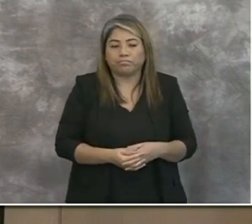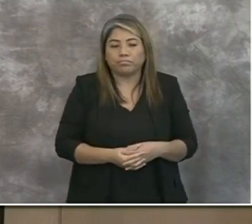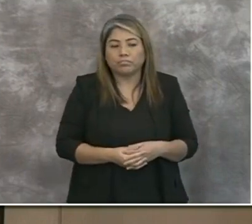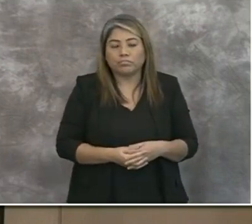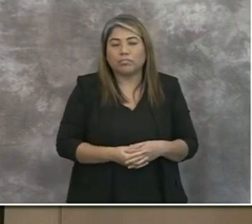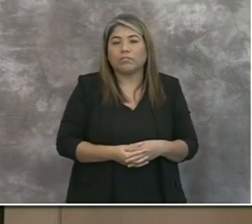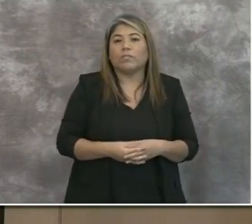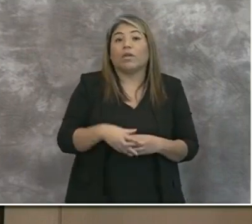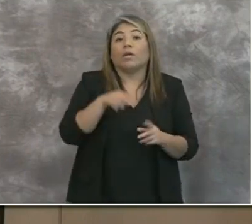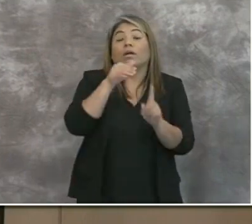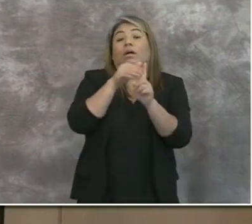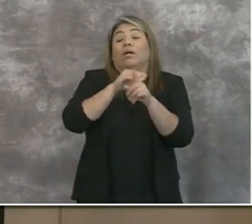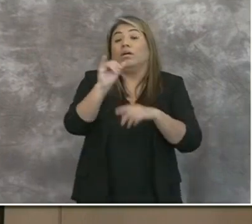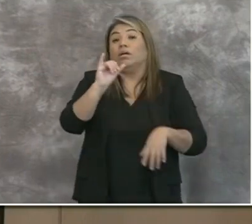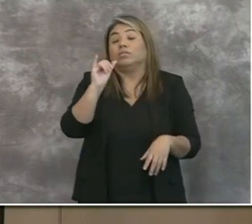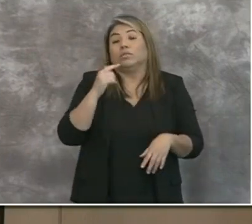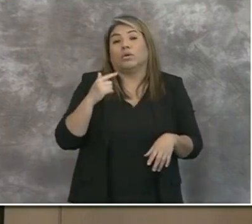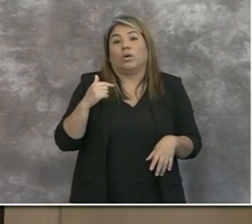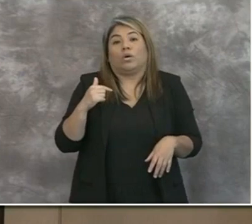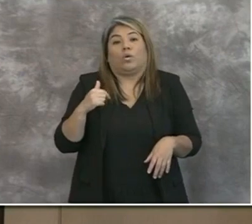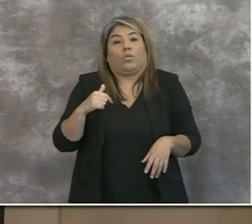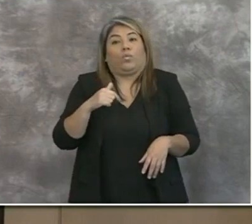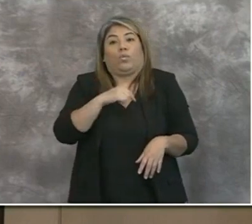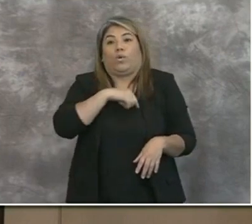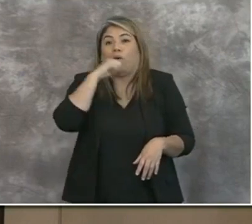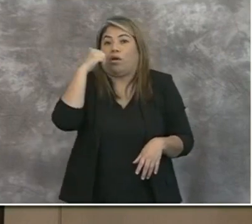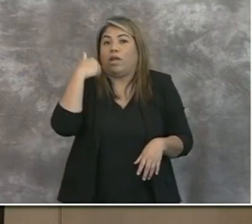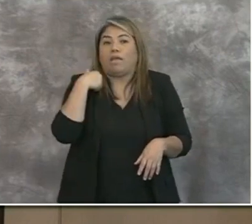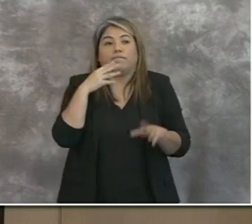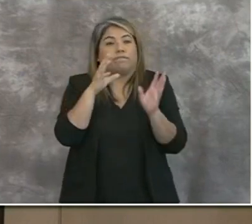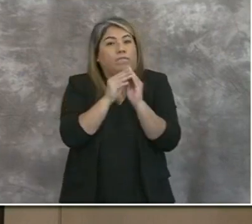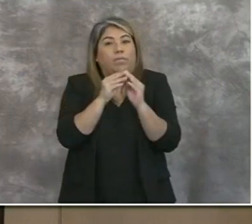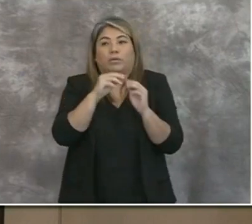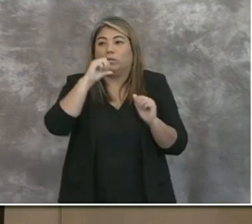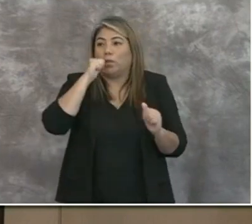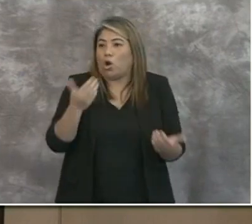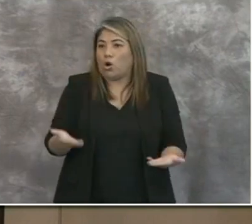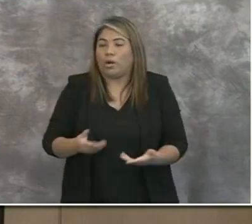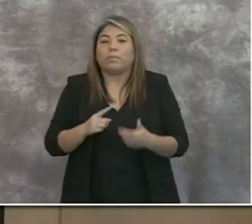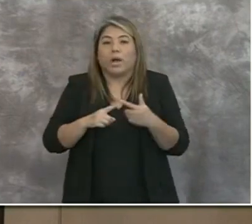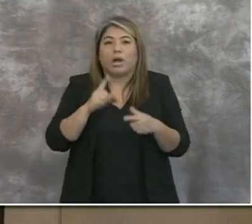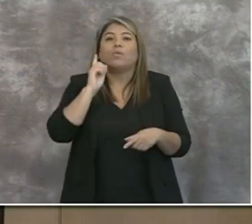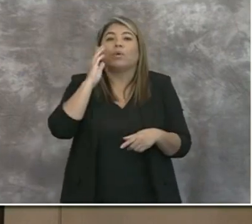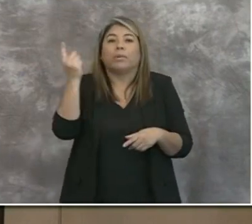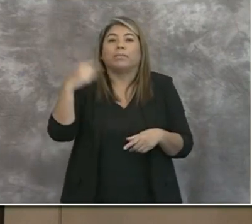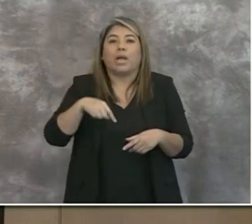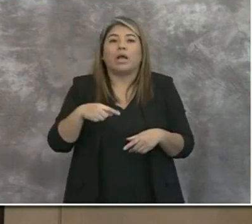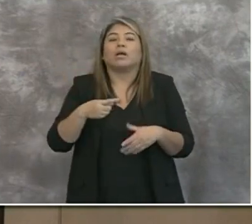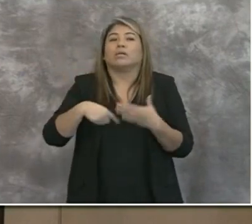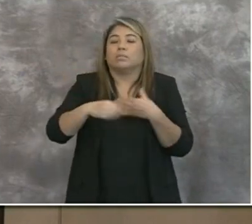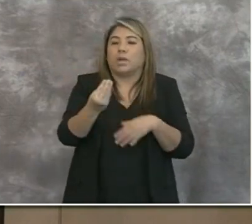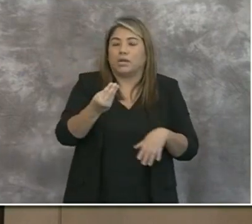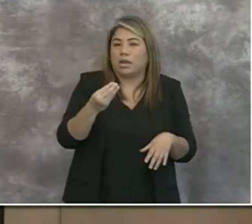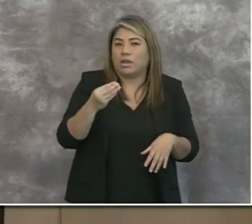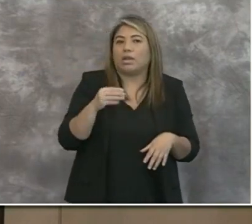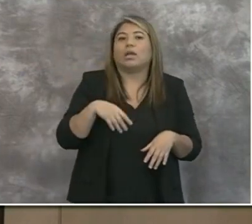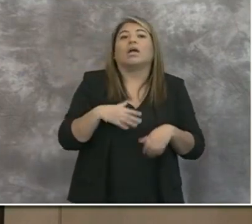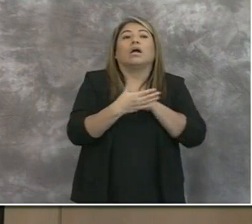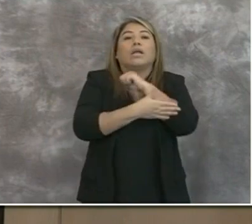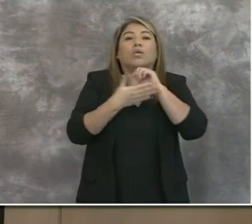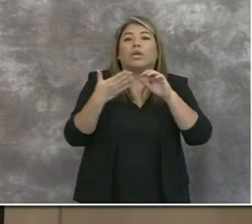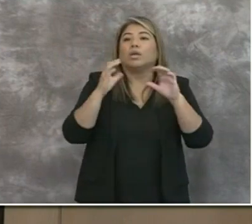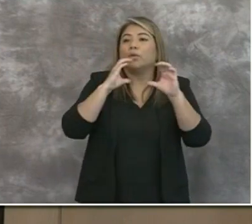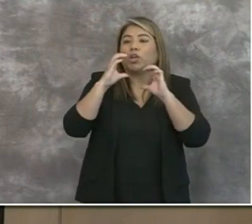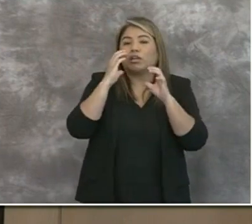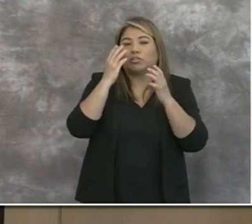Just a reminder that we will not be holding the briefing tomorrow, but we will be back on Monday. Our county communications office